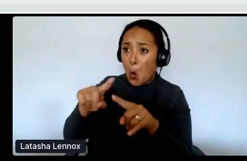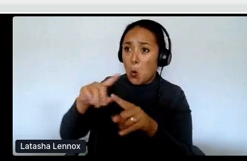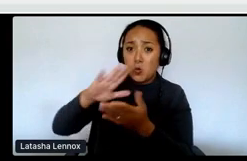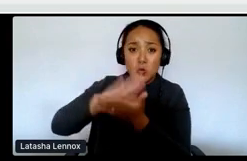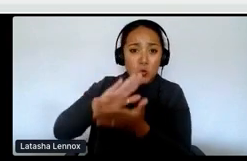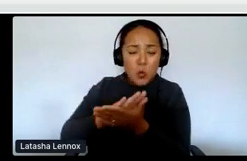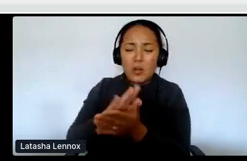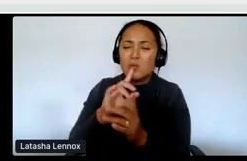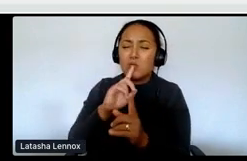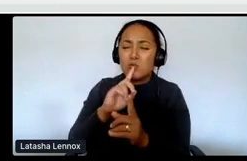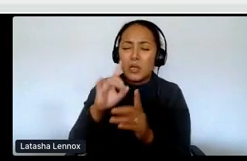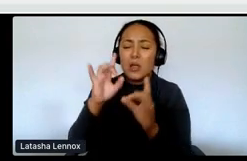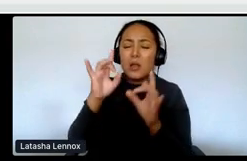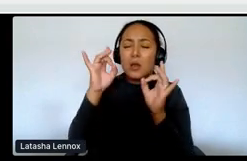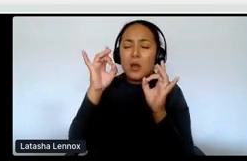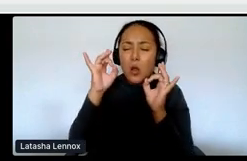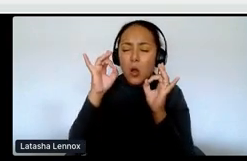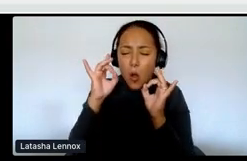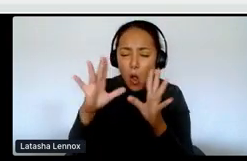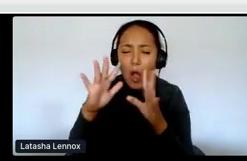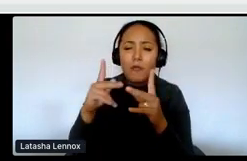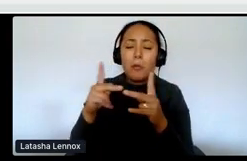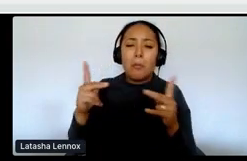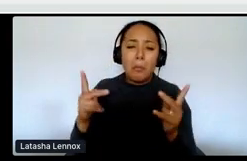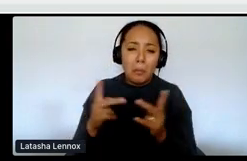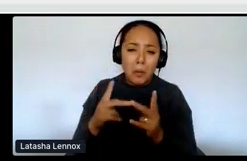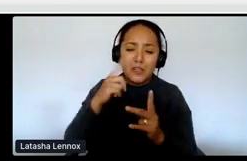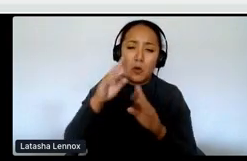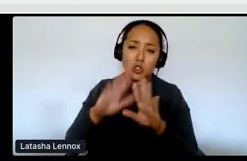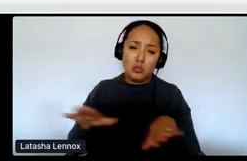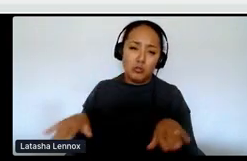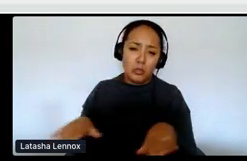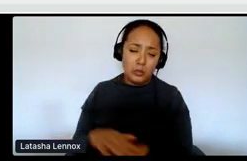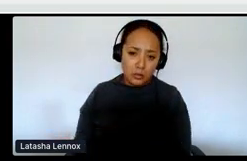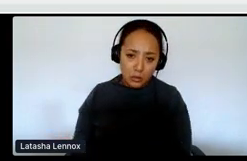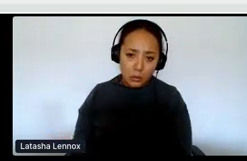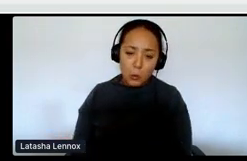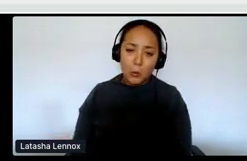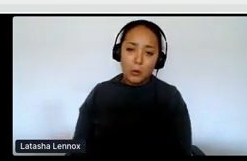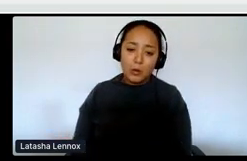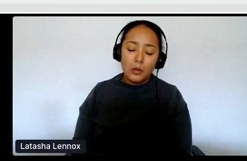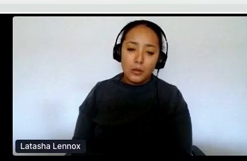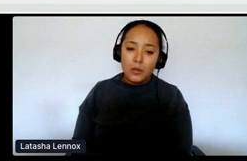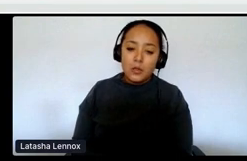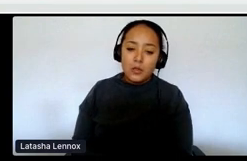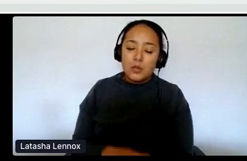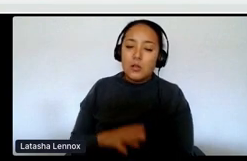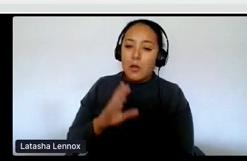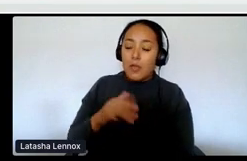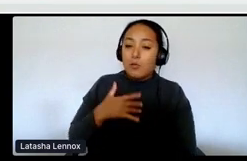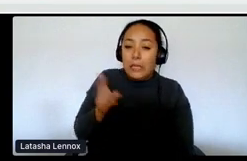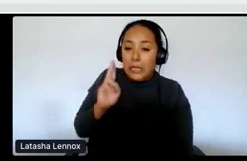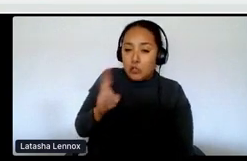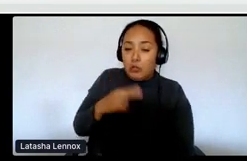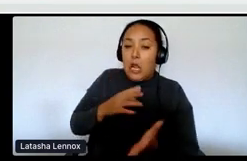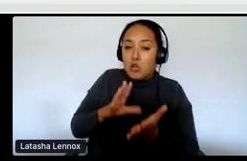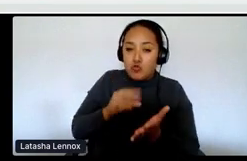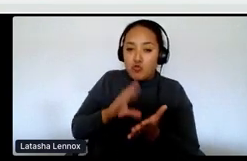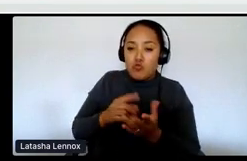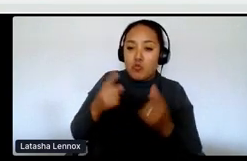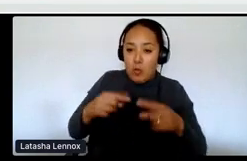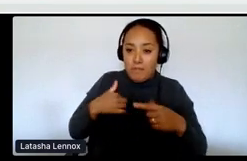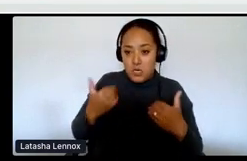pretty horrific place to be as a child. So that was some of the, um, history I learned as a young person. And it was really hard to